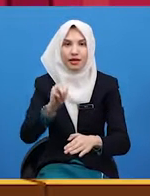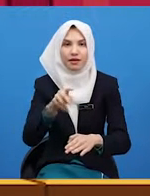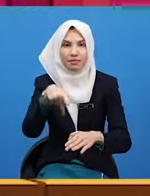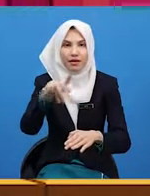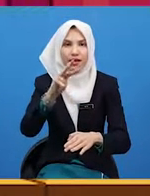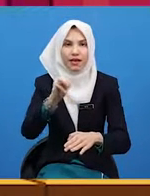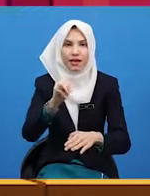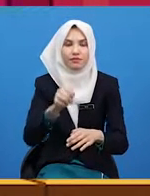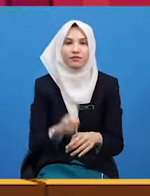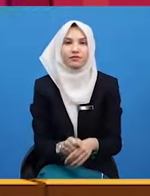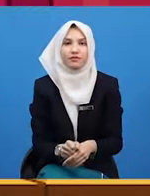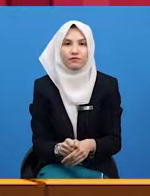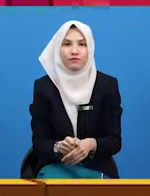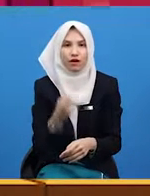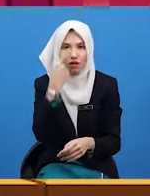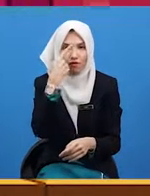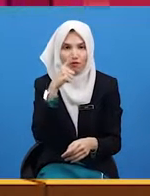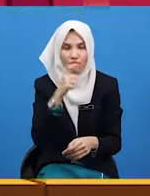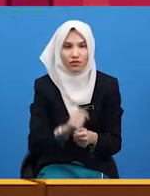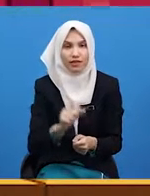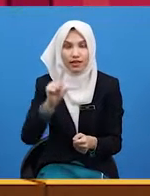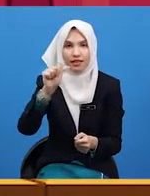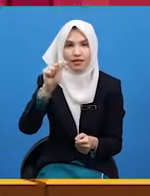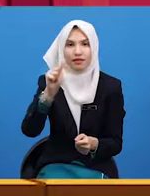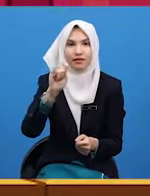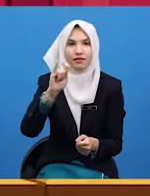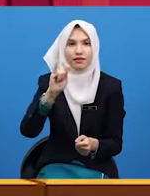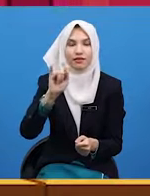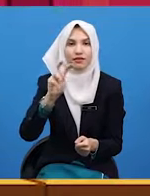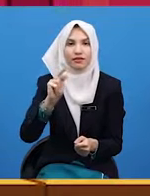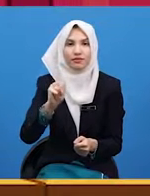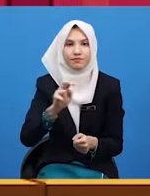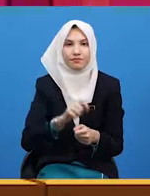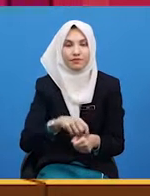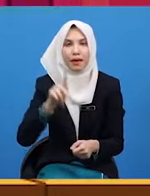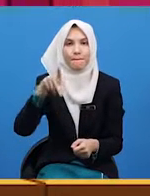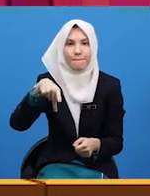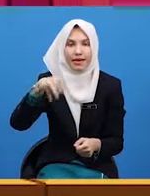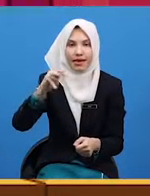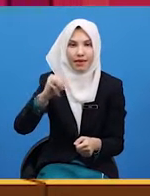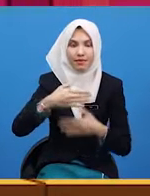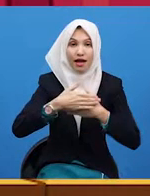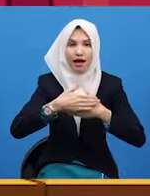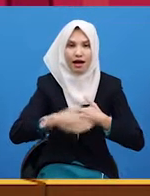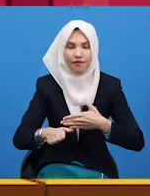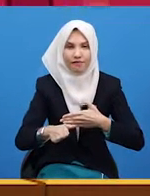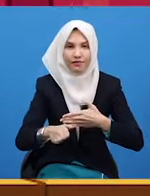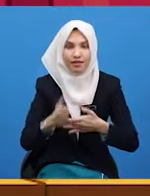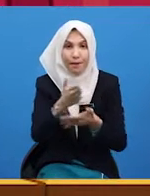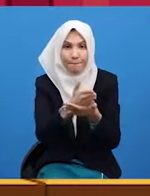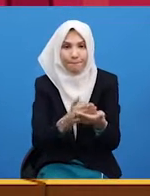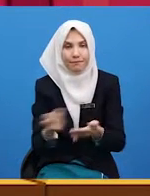Post Meridium, which is in Latin. PM means after midday